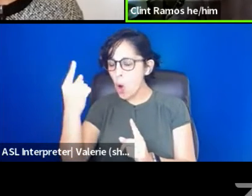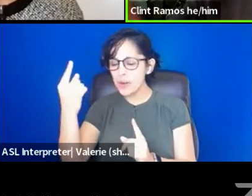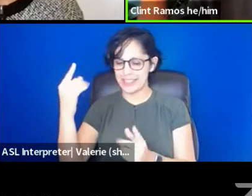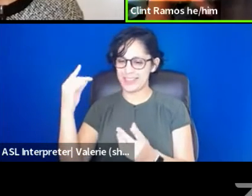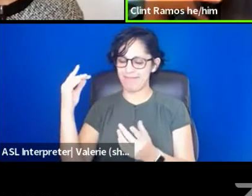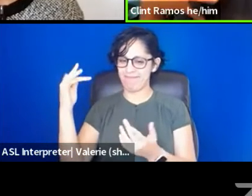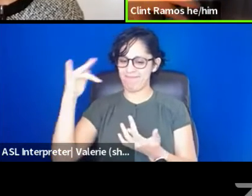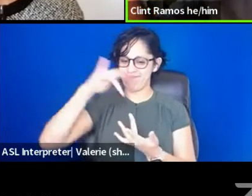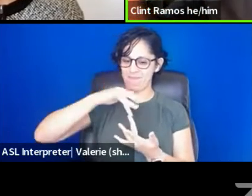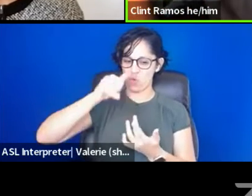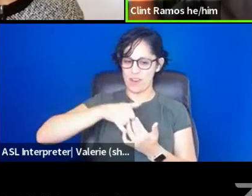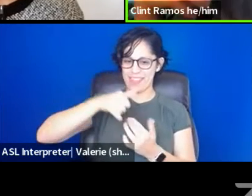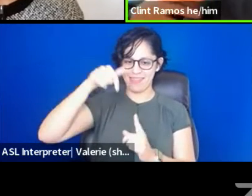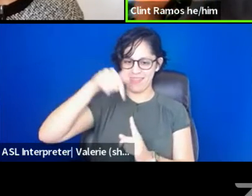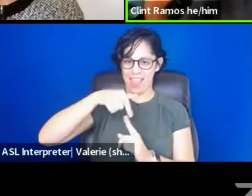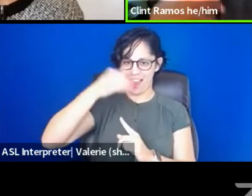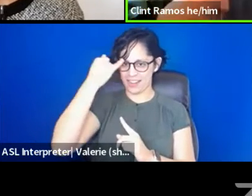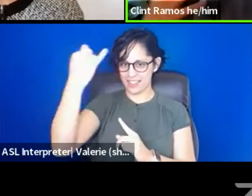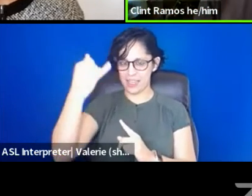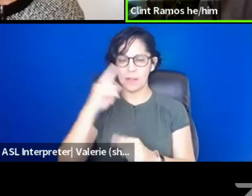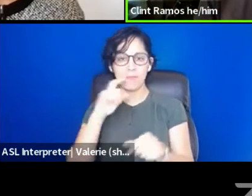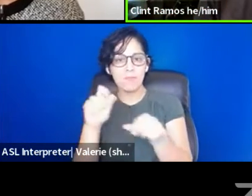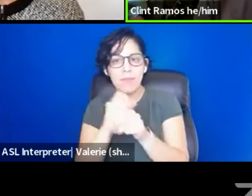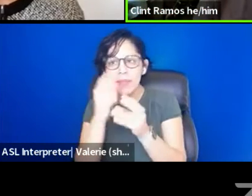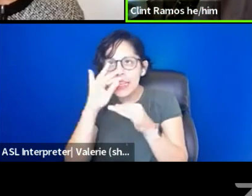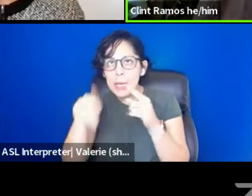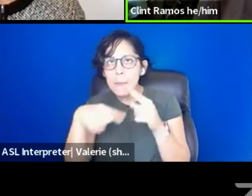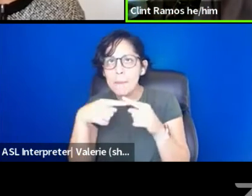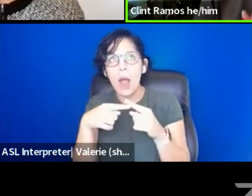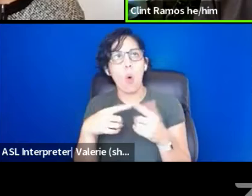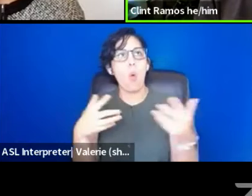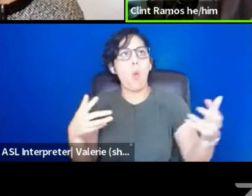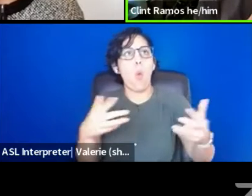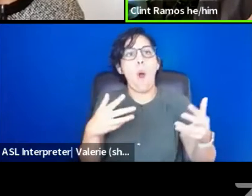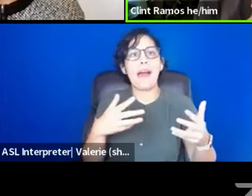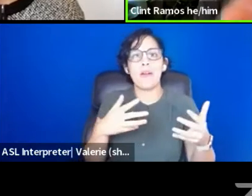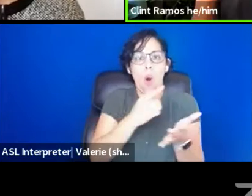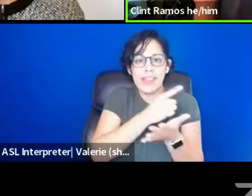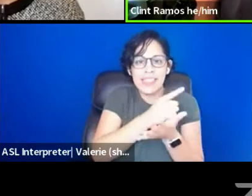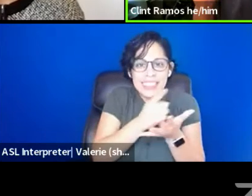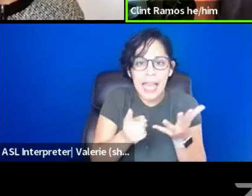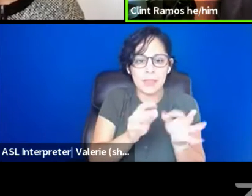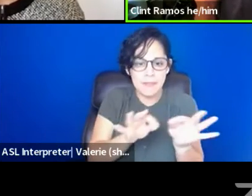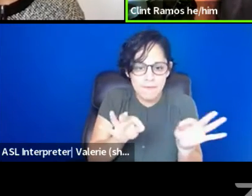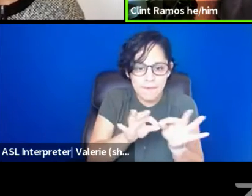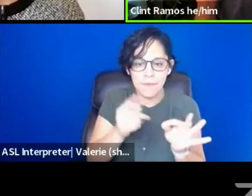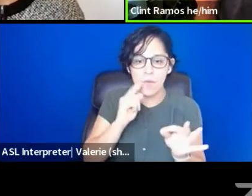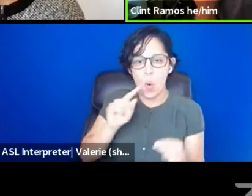looking at the fundamentals that of, of, of science, right? And, and I think, you know,